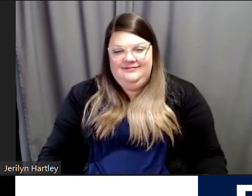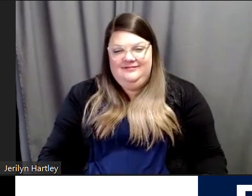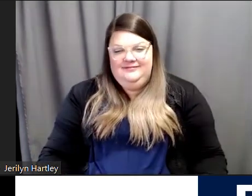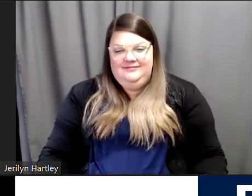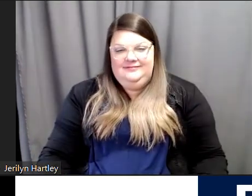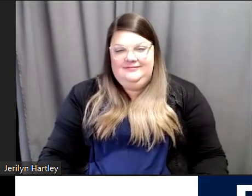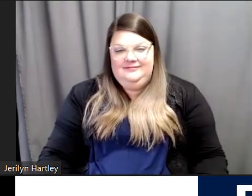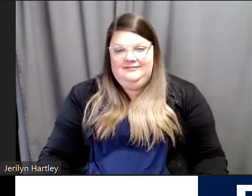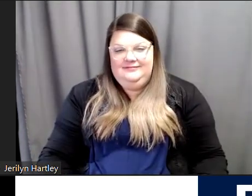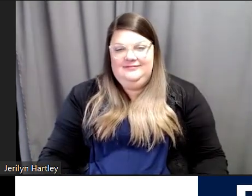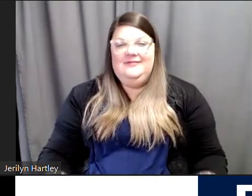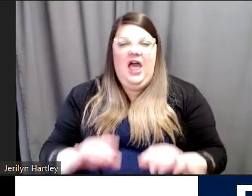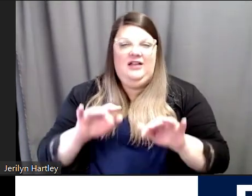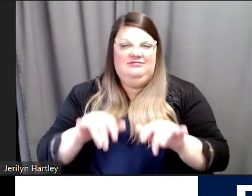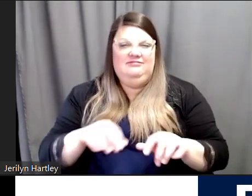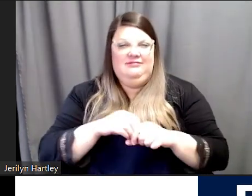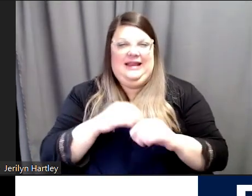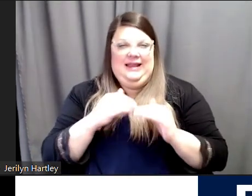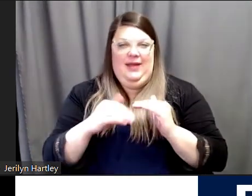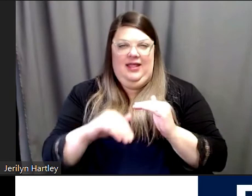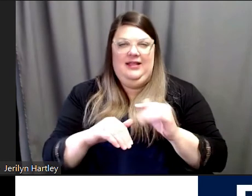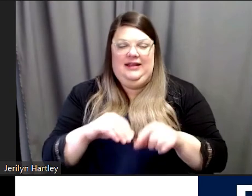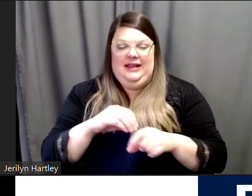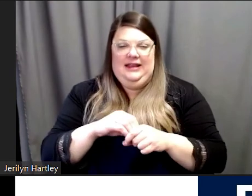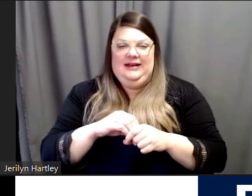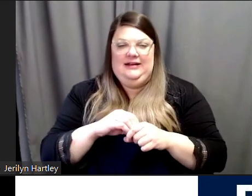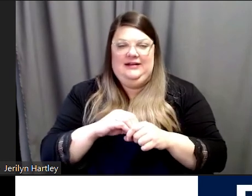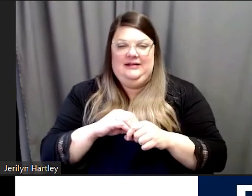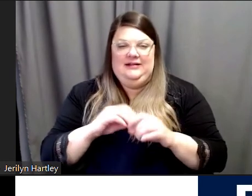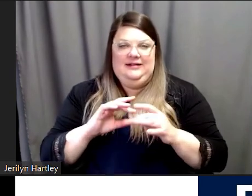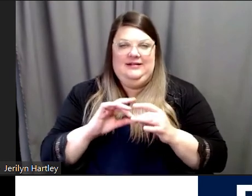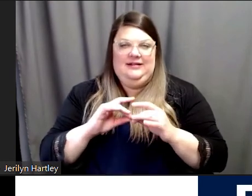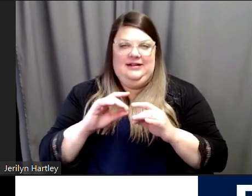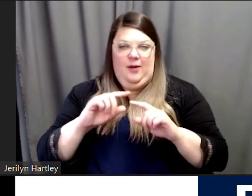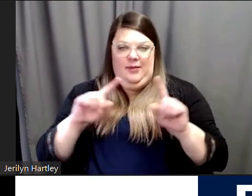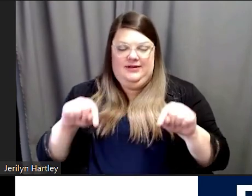I can put my email in the Zoom chat for you.